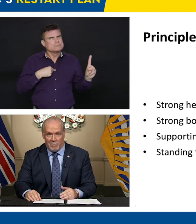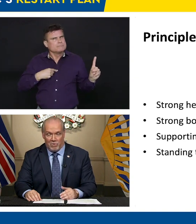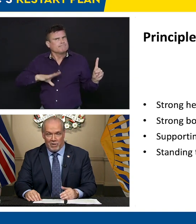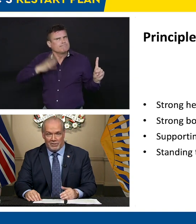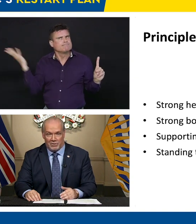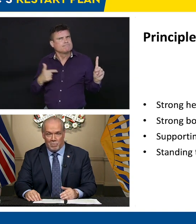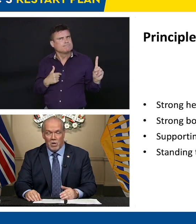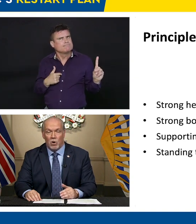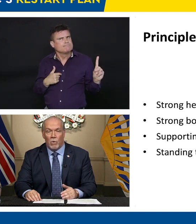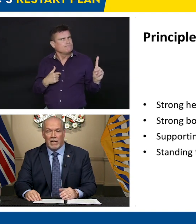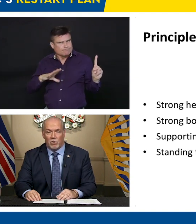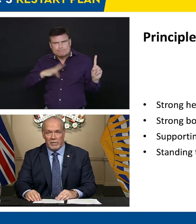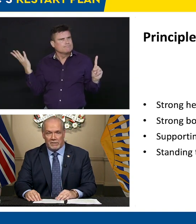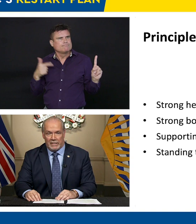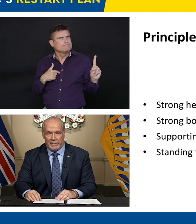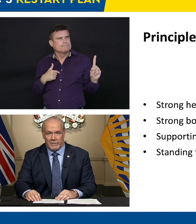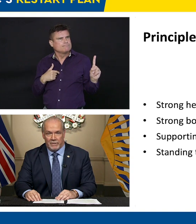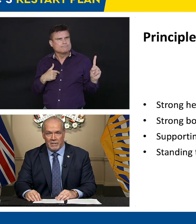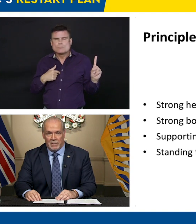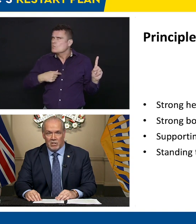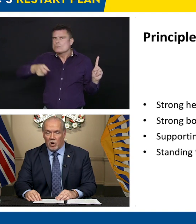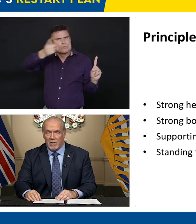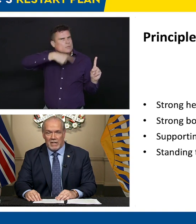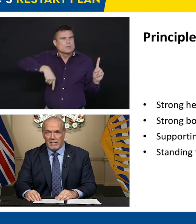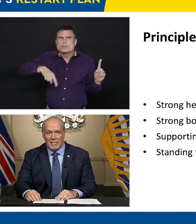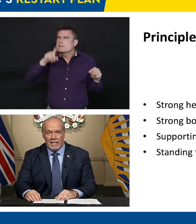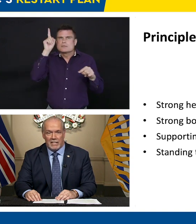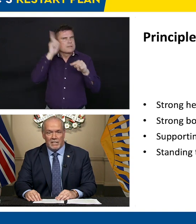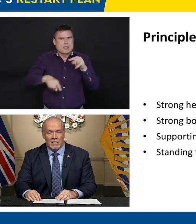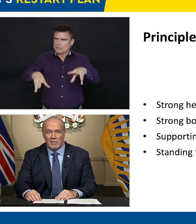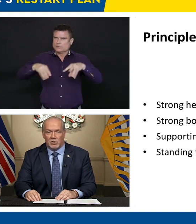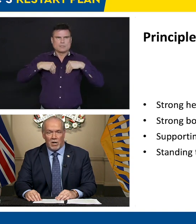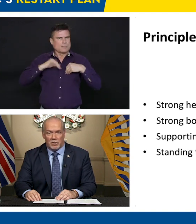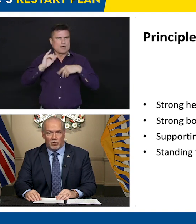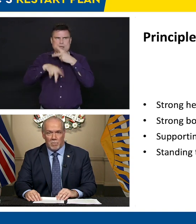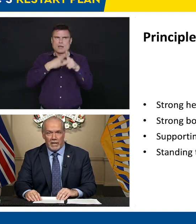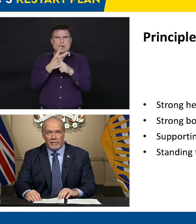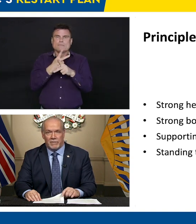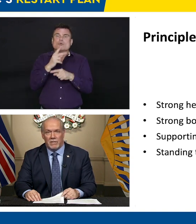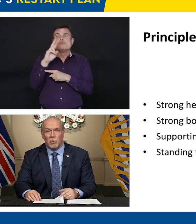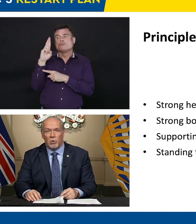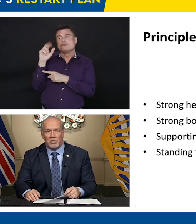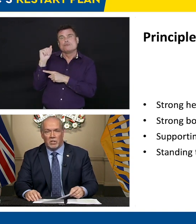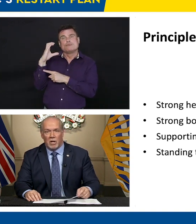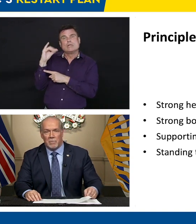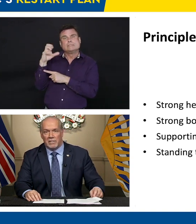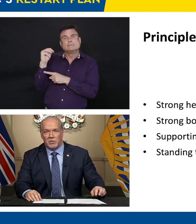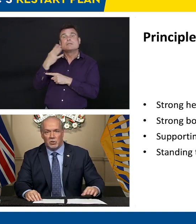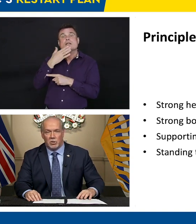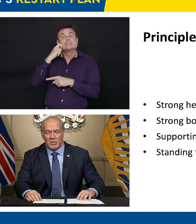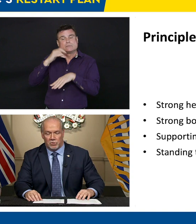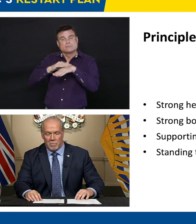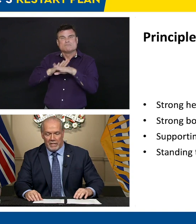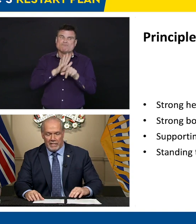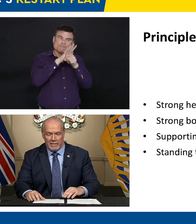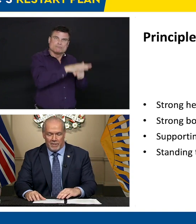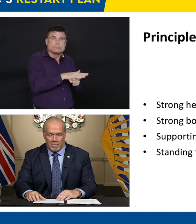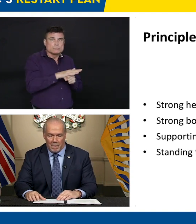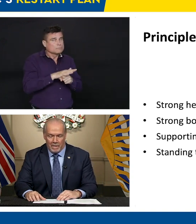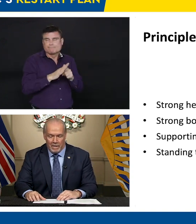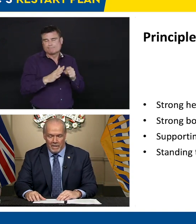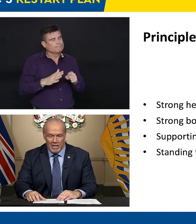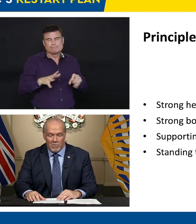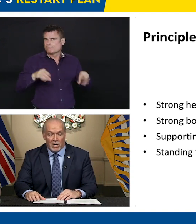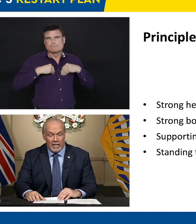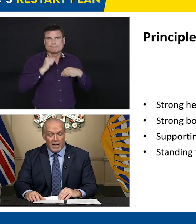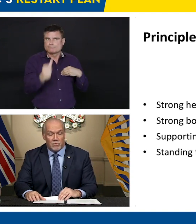that type of racism whenever we see it. COVID-19 does not discriminate. British Columbians shouldn't discriminate either.